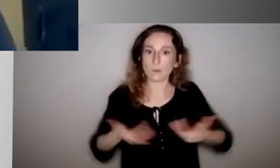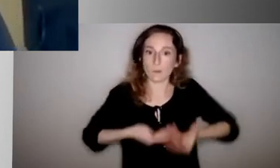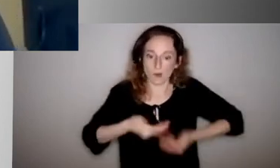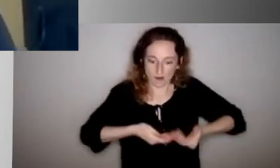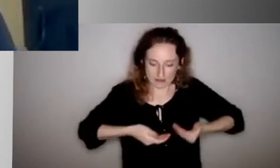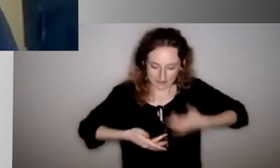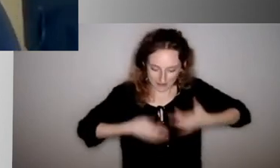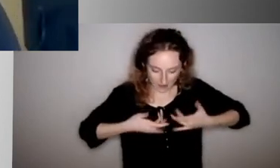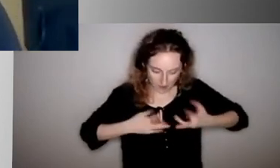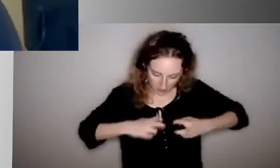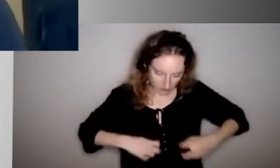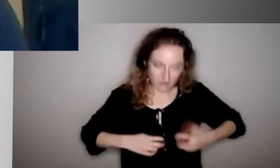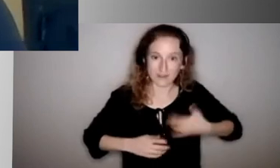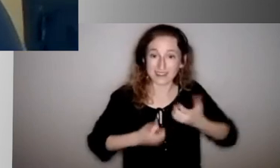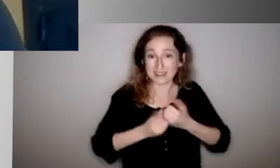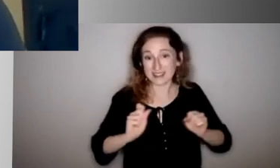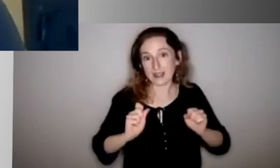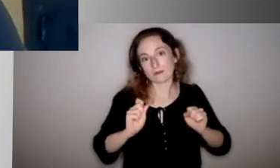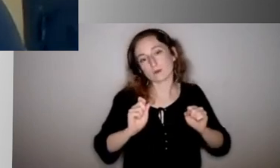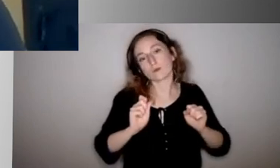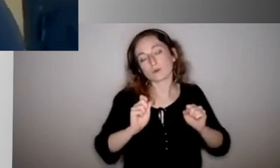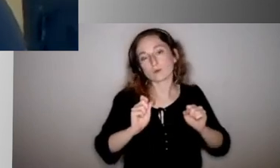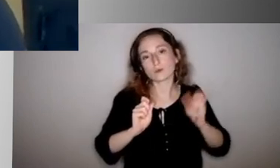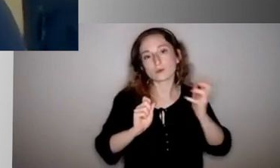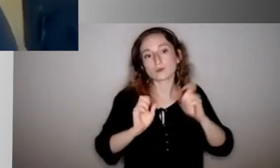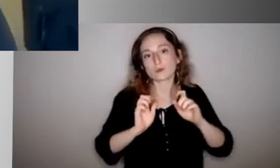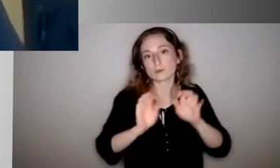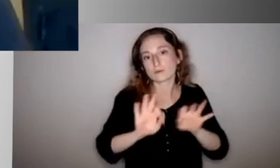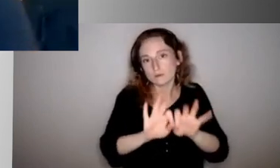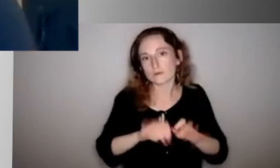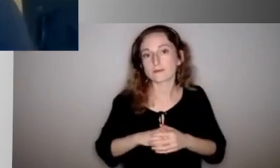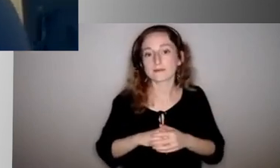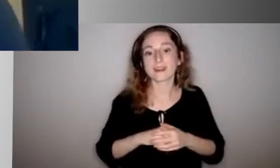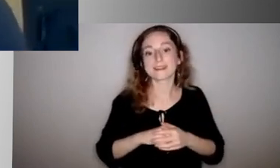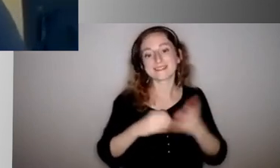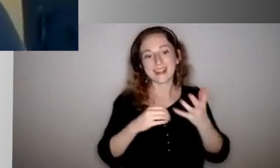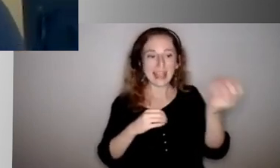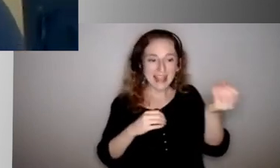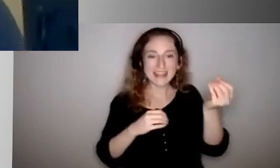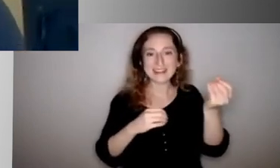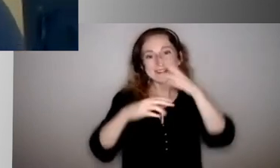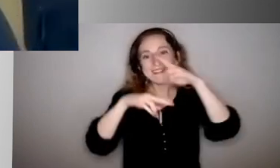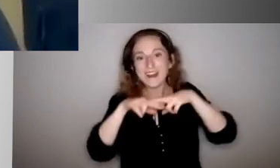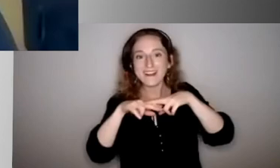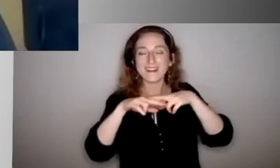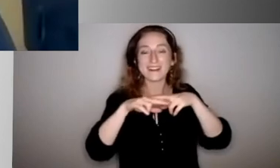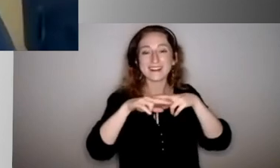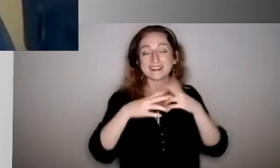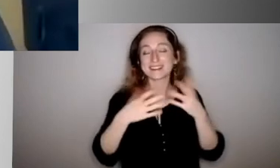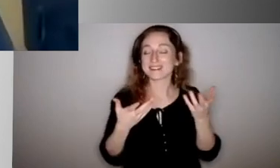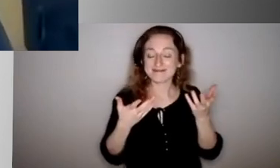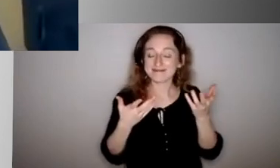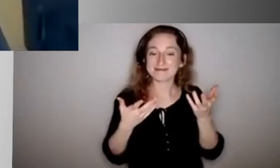um, is very, is very key. Right. And then incorporating the fun, like both Juanita and Rand said as well, like, um, having those